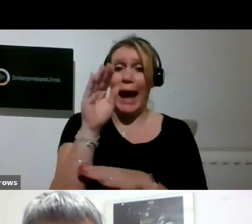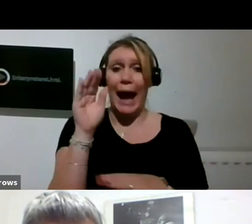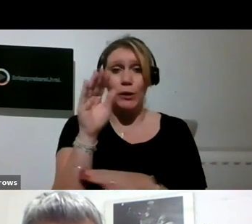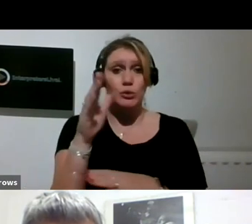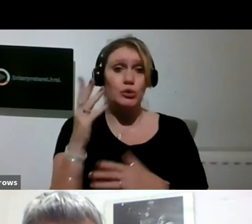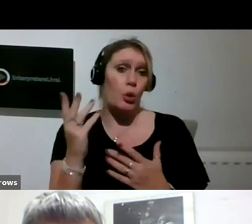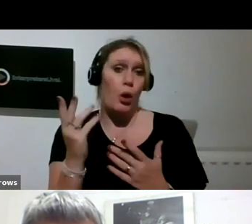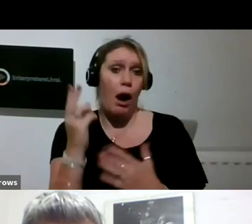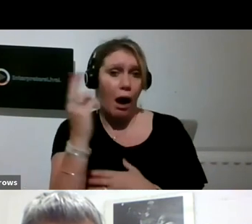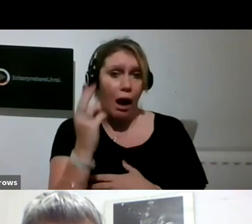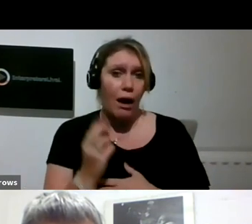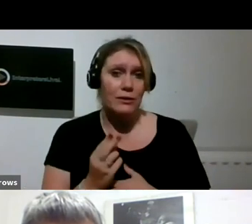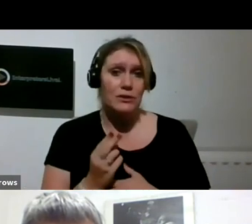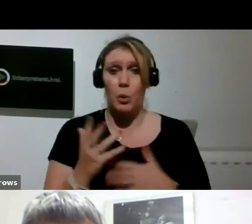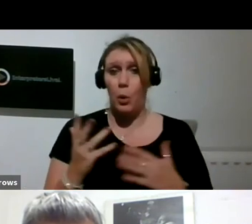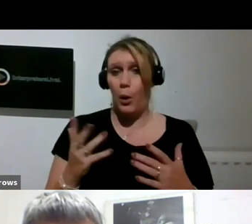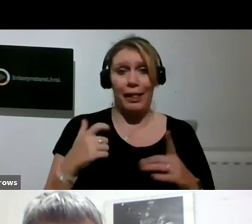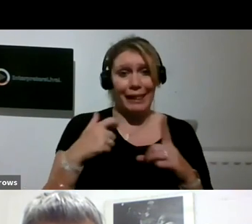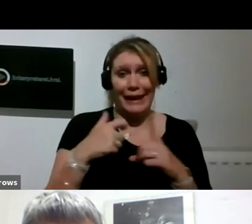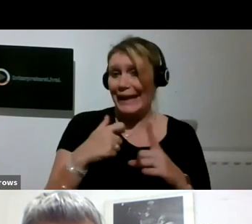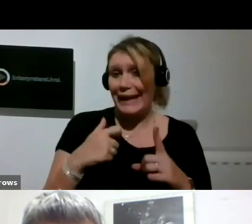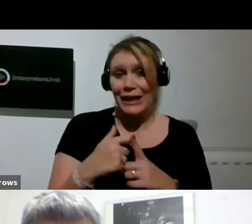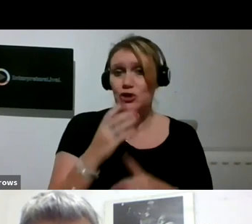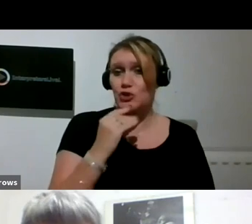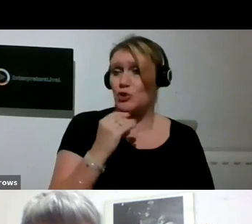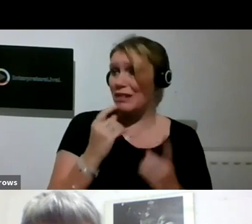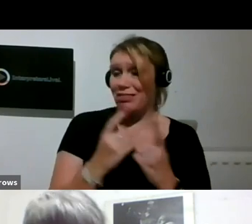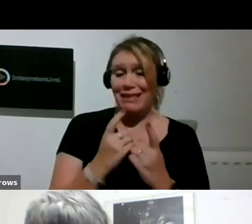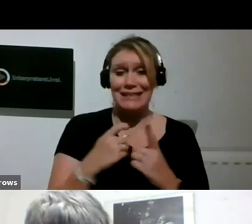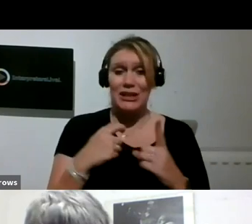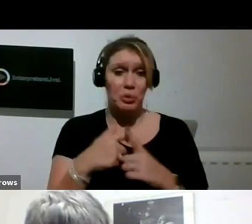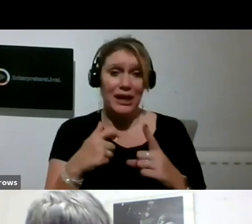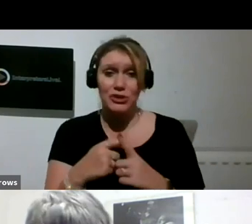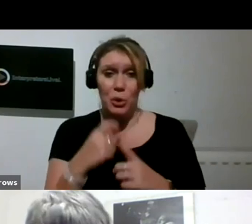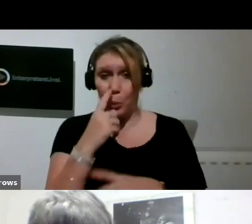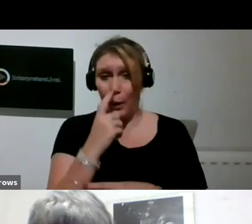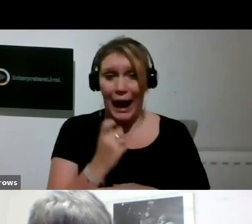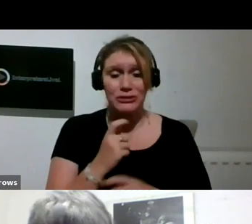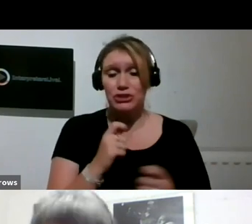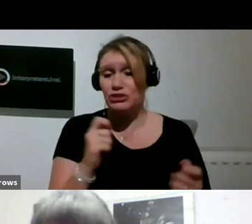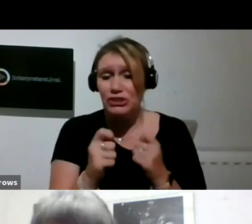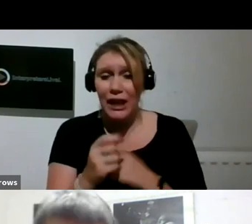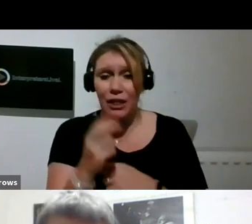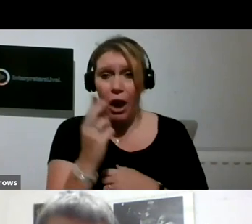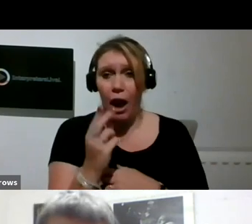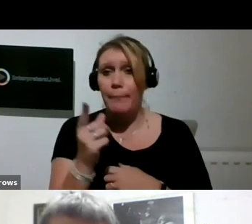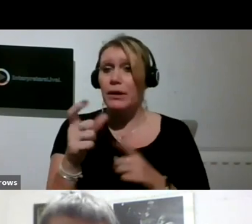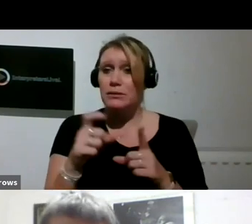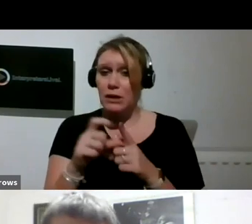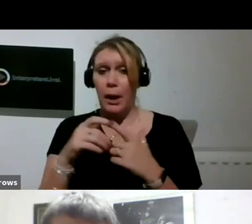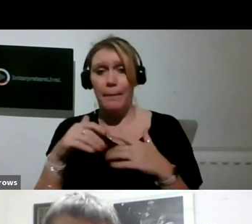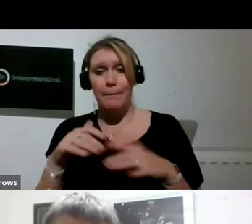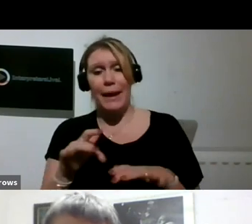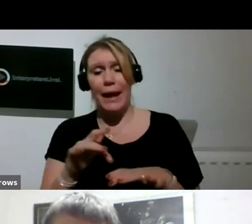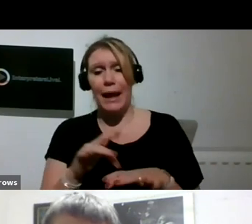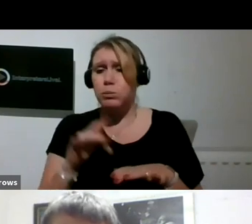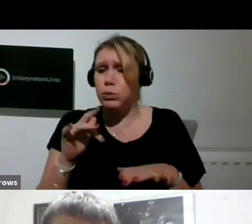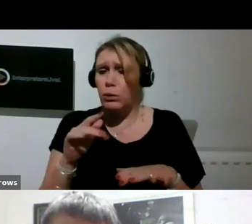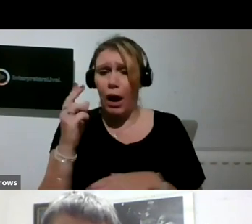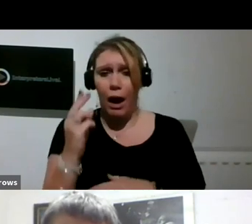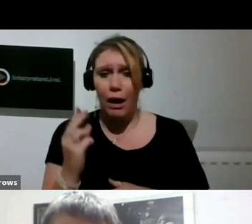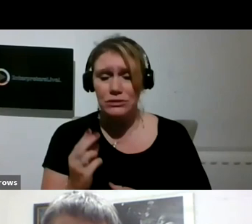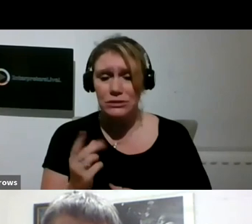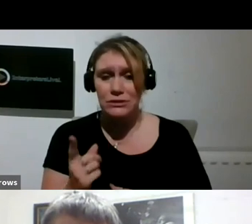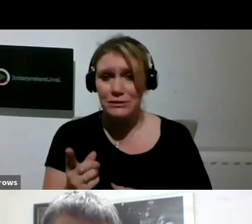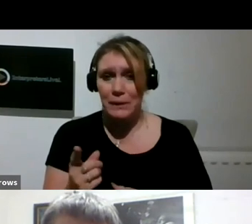using the things you've got in the kitchen. But Duncan has taken it into fine arts, you know, and I don't think the rest of